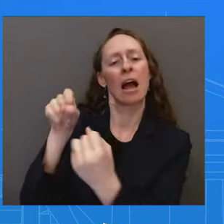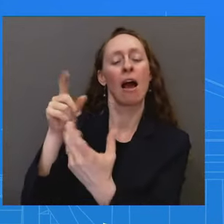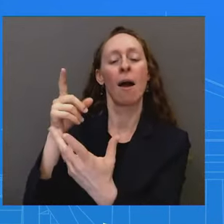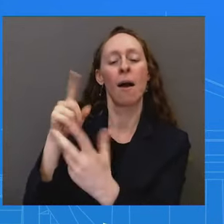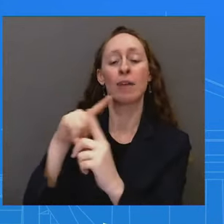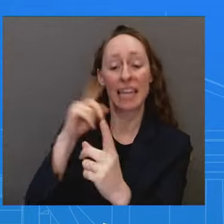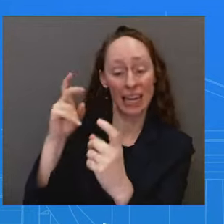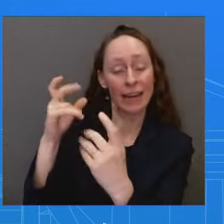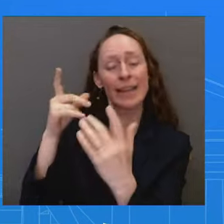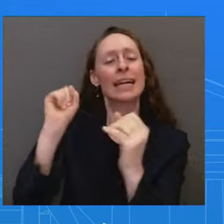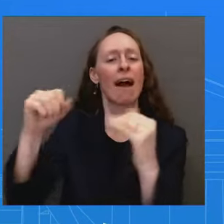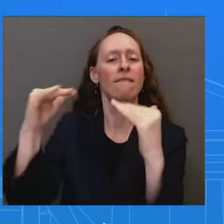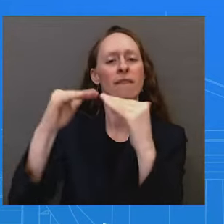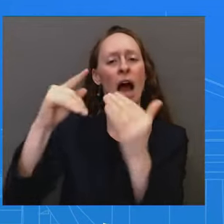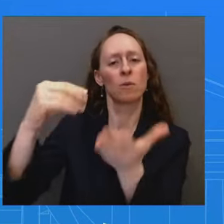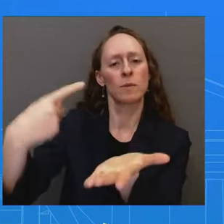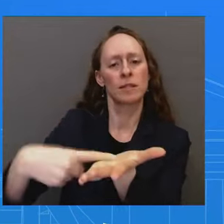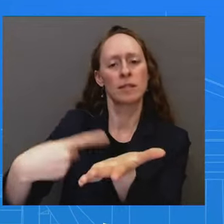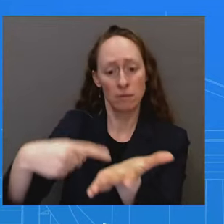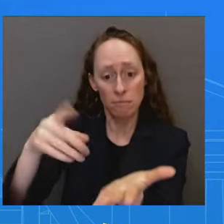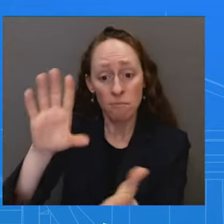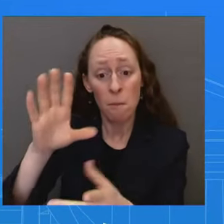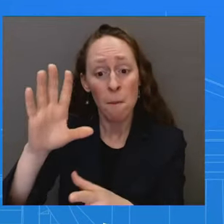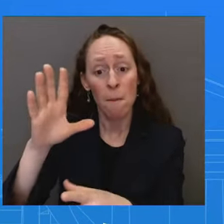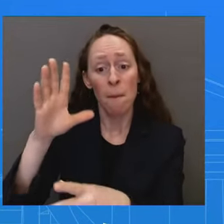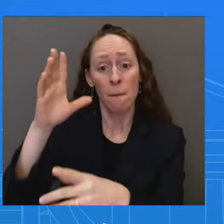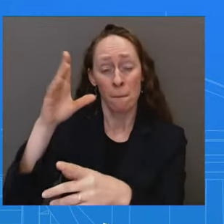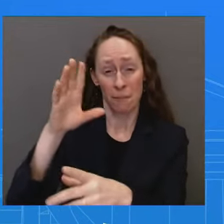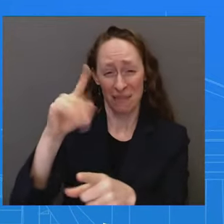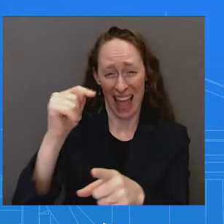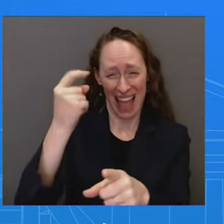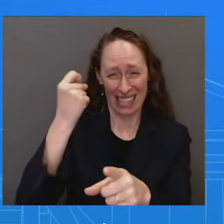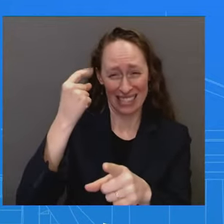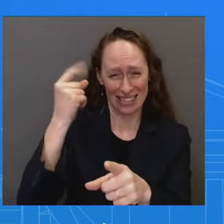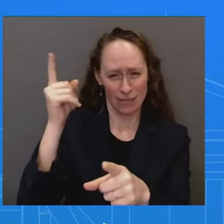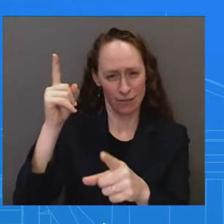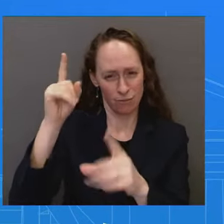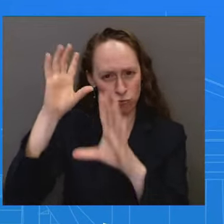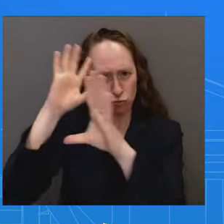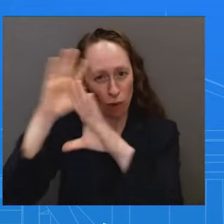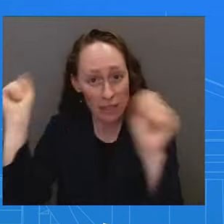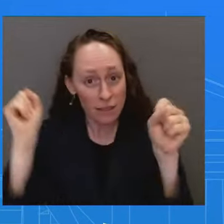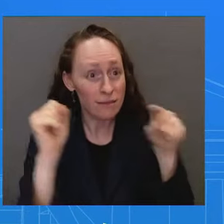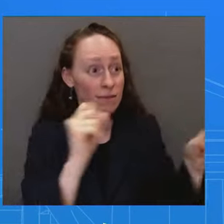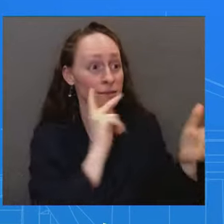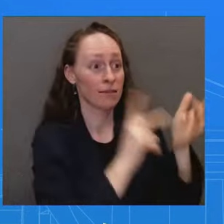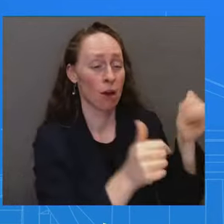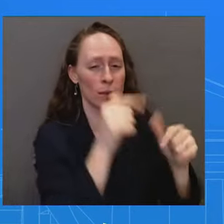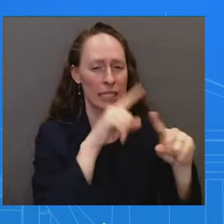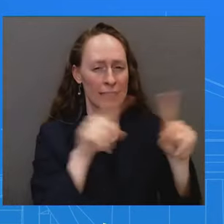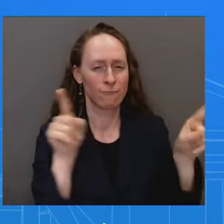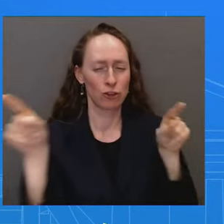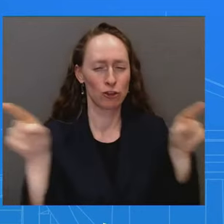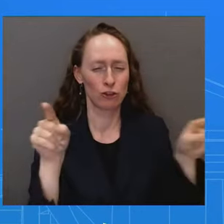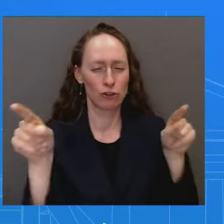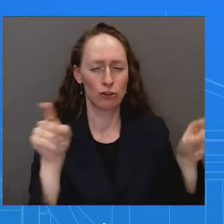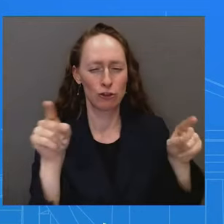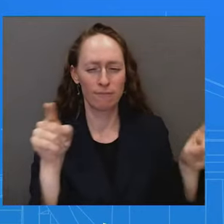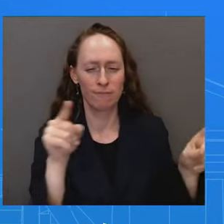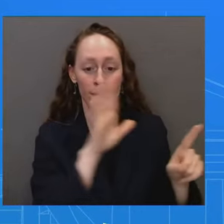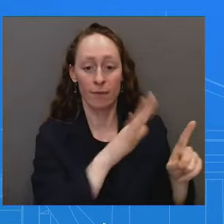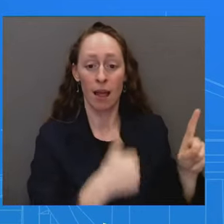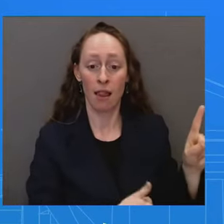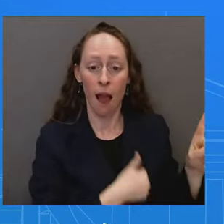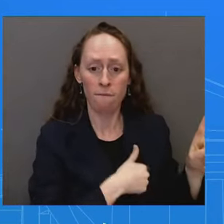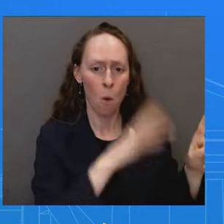of defense, for whatever reason, I can't answer the question why that information wasn't shared, wasn't shared widely in the department. And it